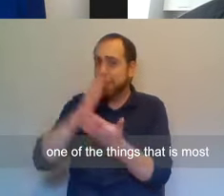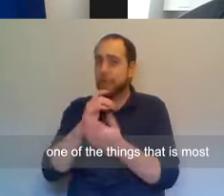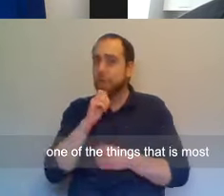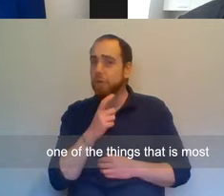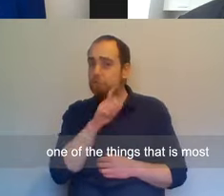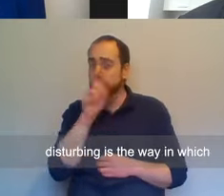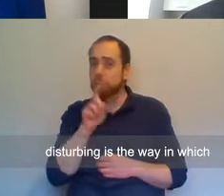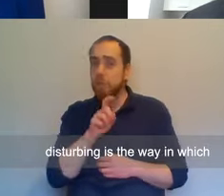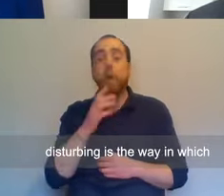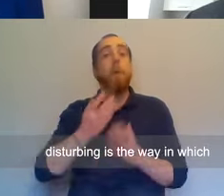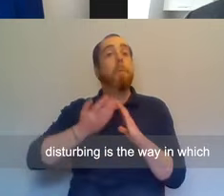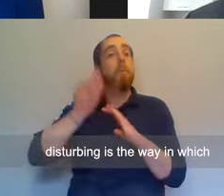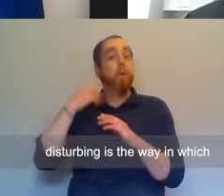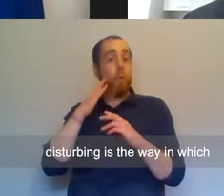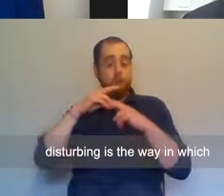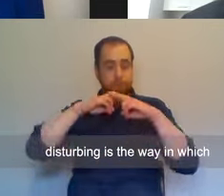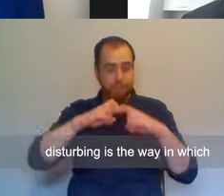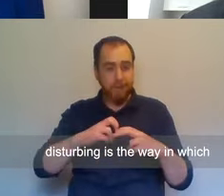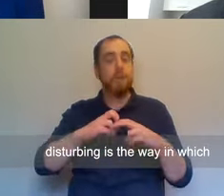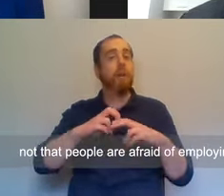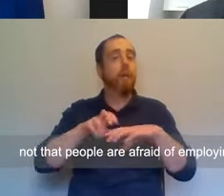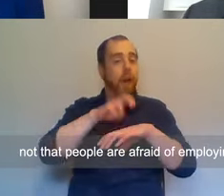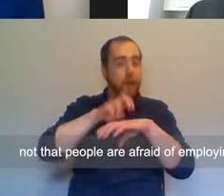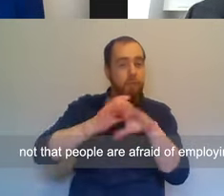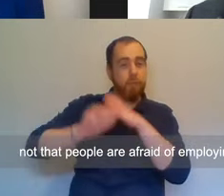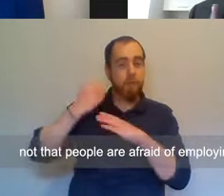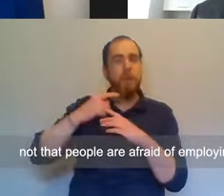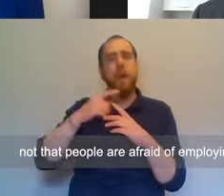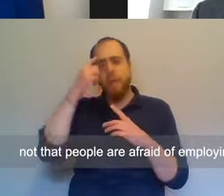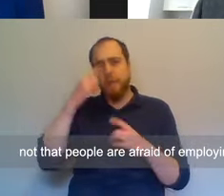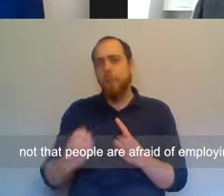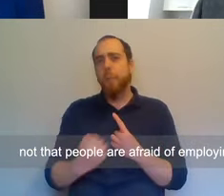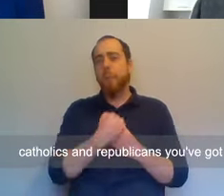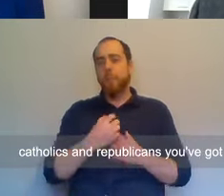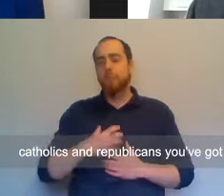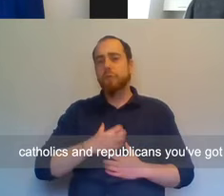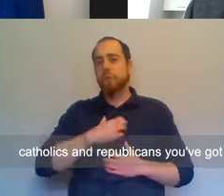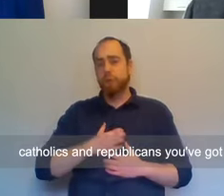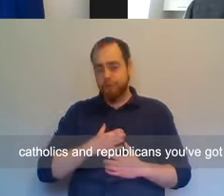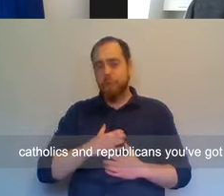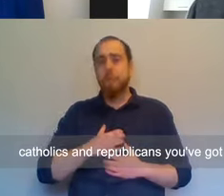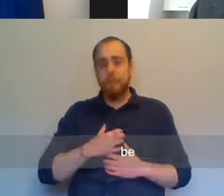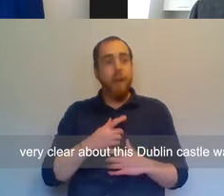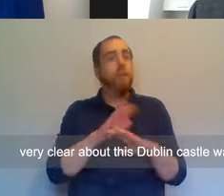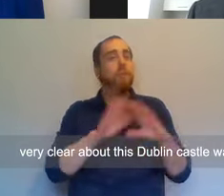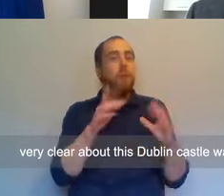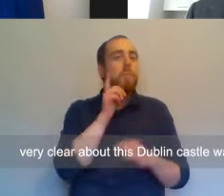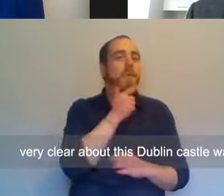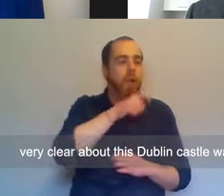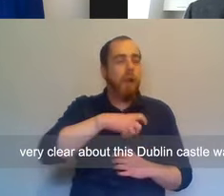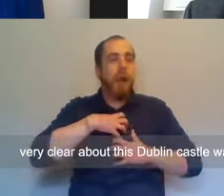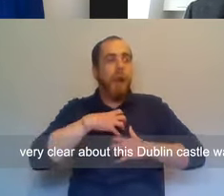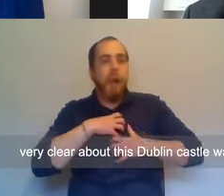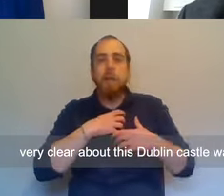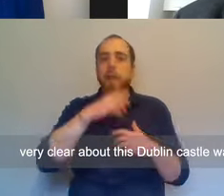one of the things that is most disturbing is the way in which, not that people are afraid of employing Catholics and Republicans, you've got to be very clear